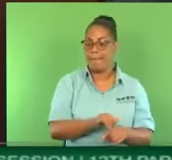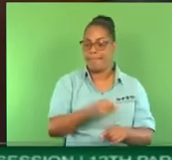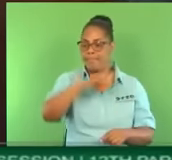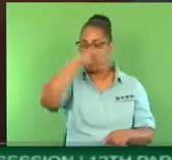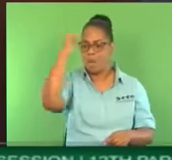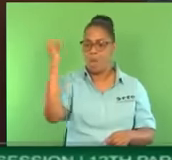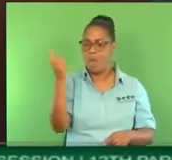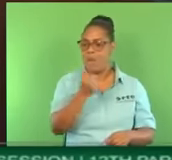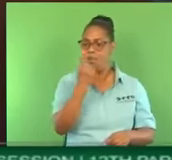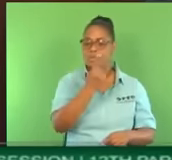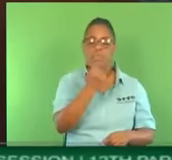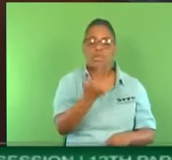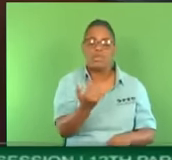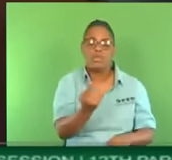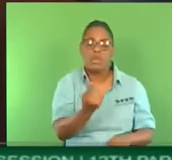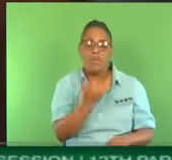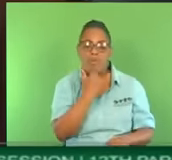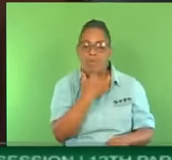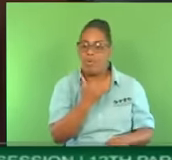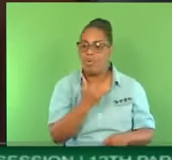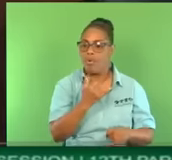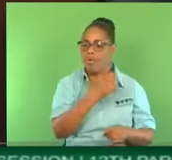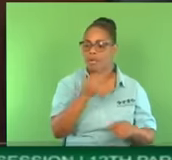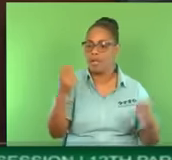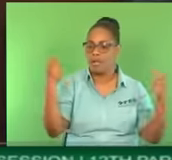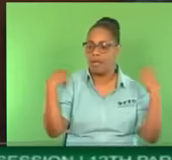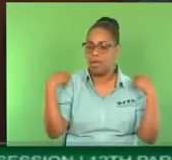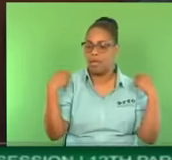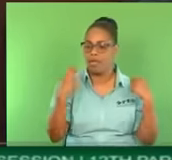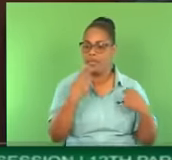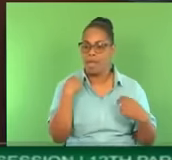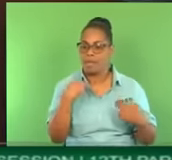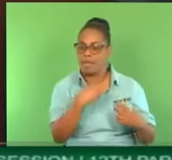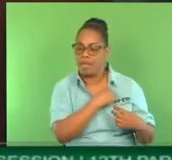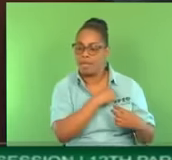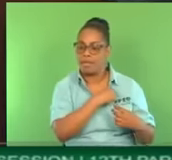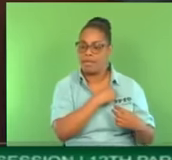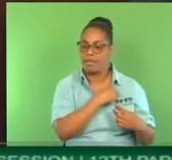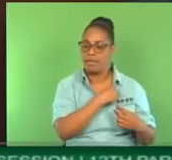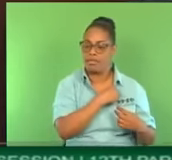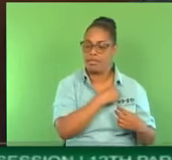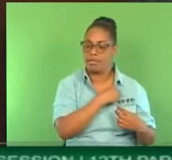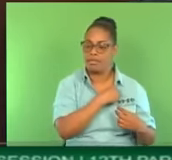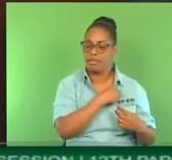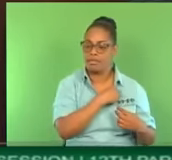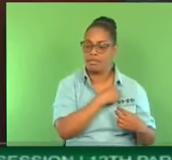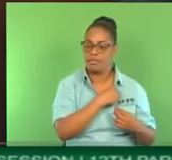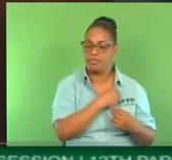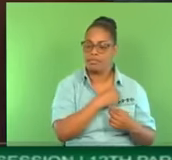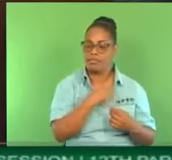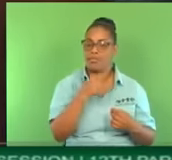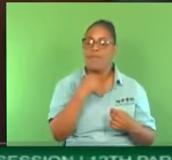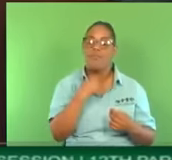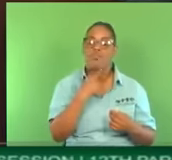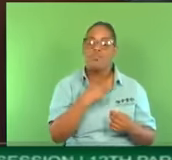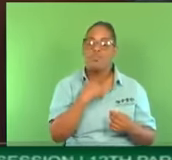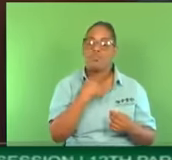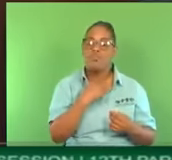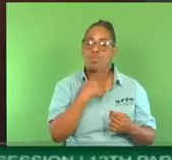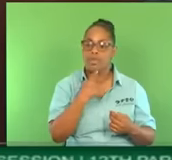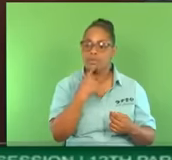took place. And a member of the gang was recorded as saying, Knock it upon them, police them.